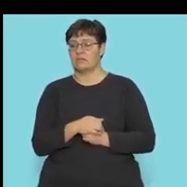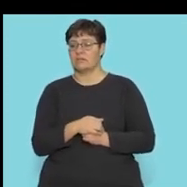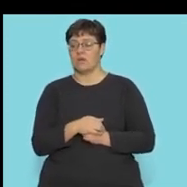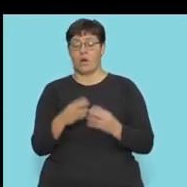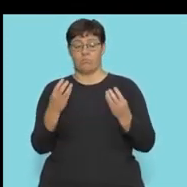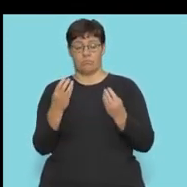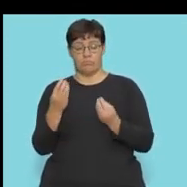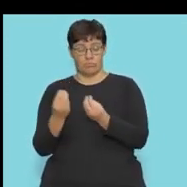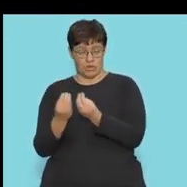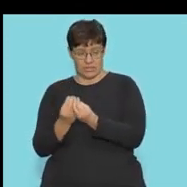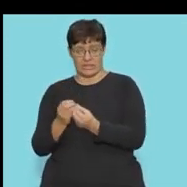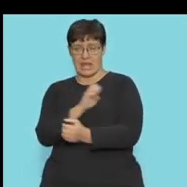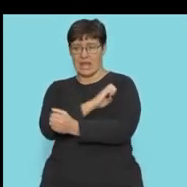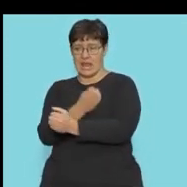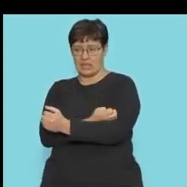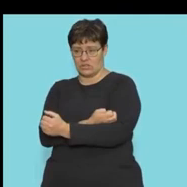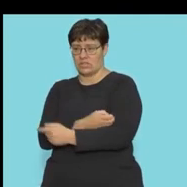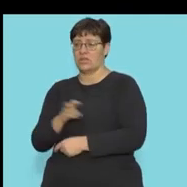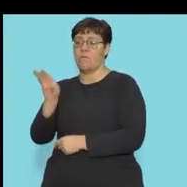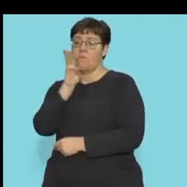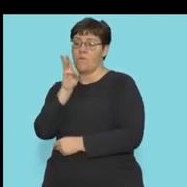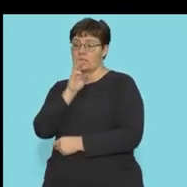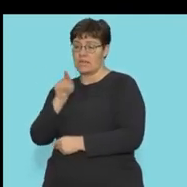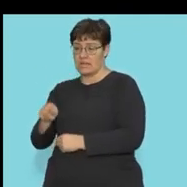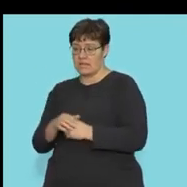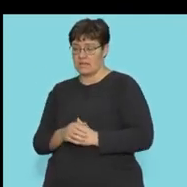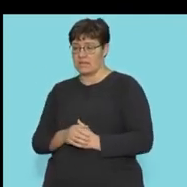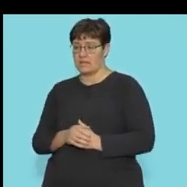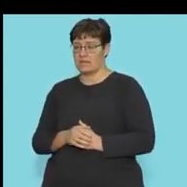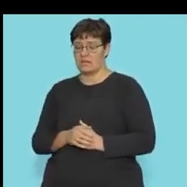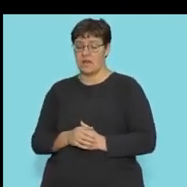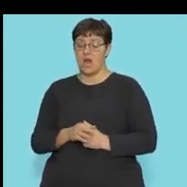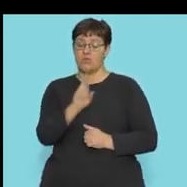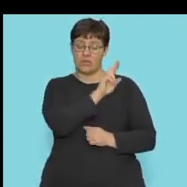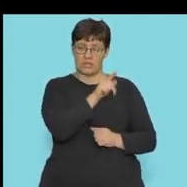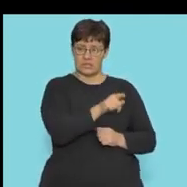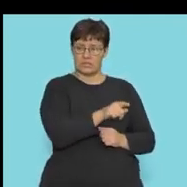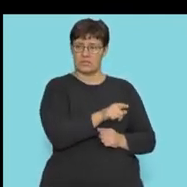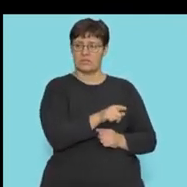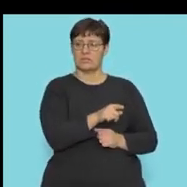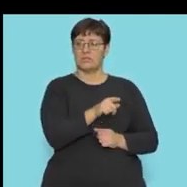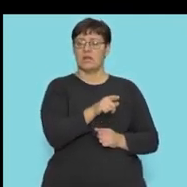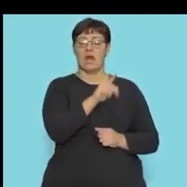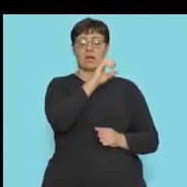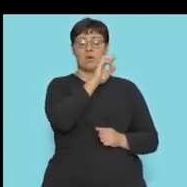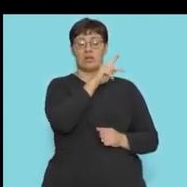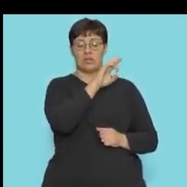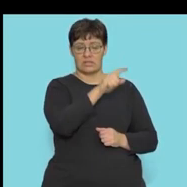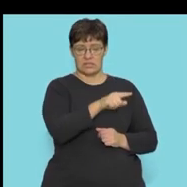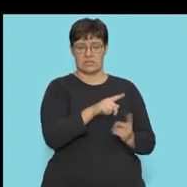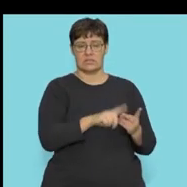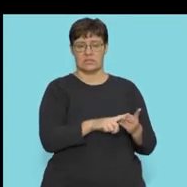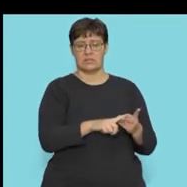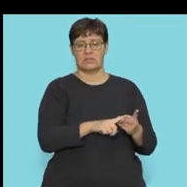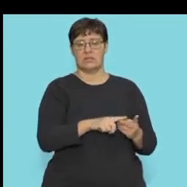products, which are energy and water. And we've got reactants, which are carbohydrates and your